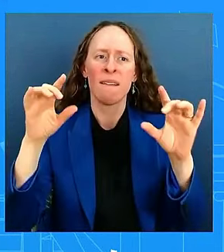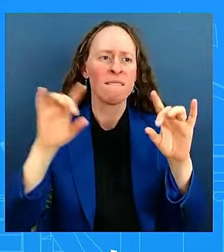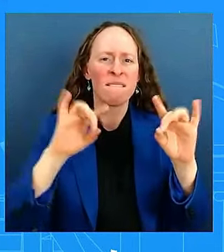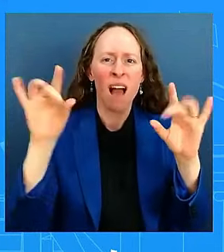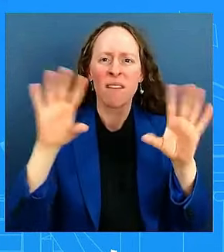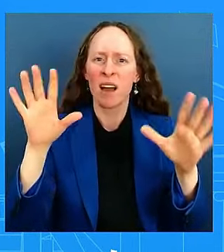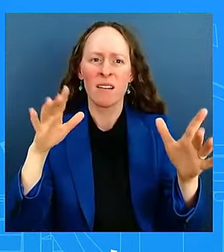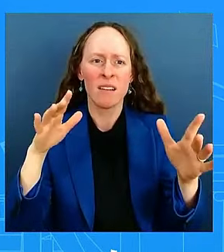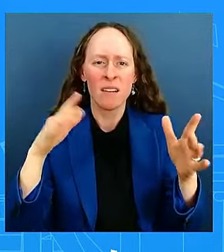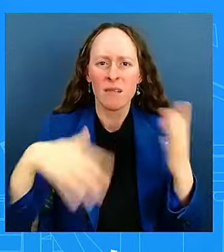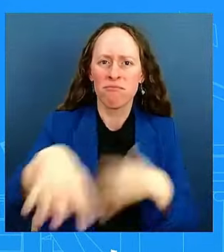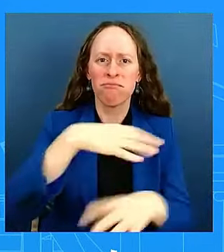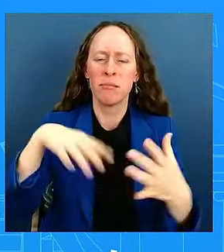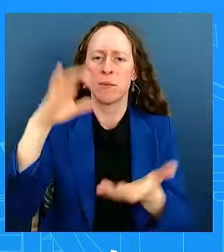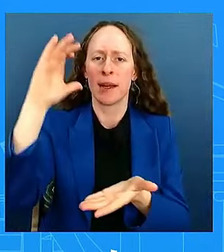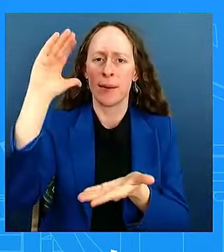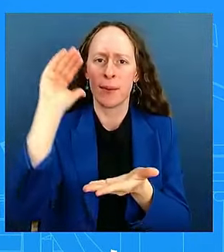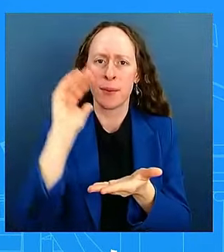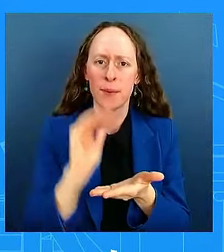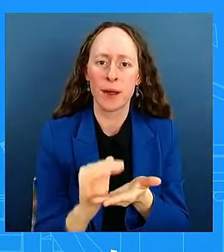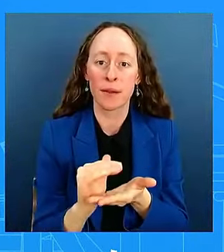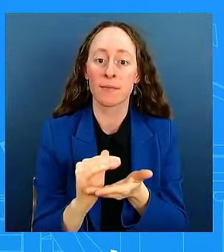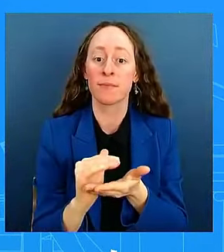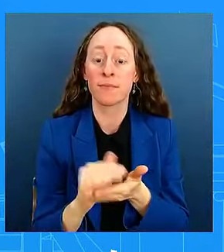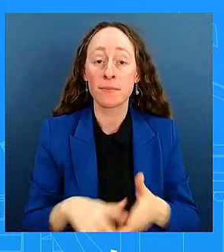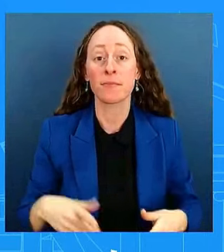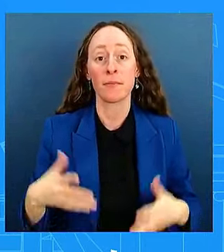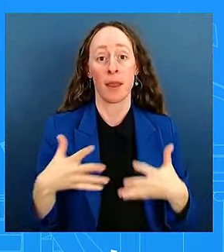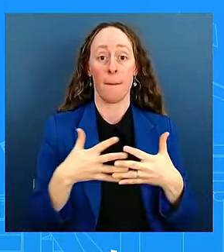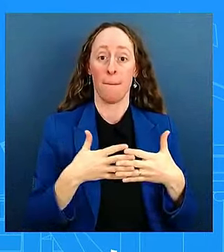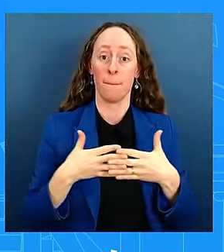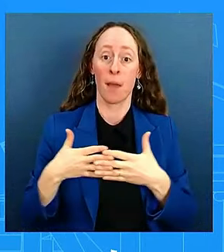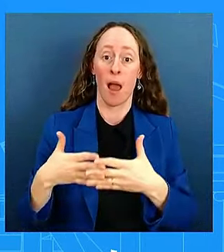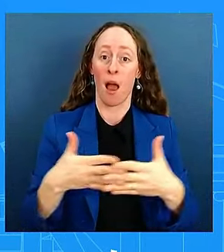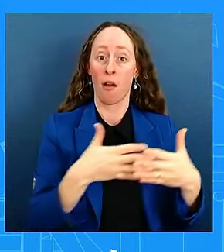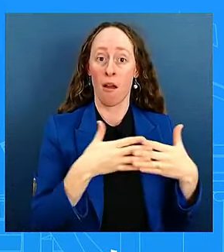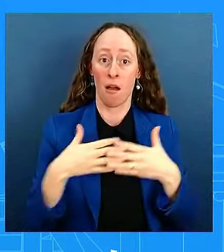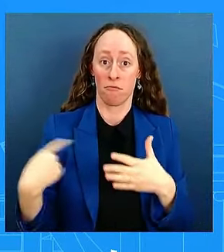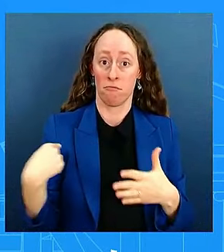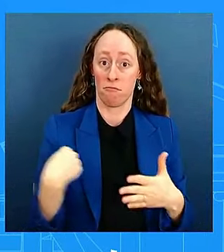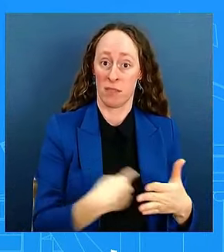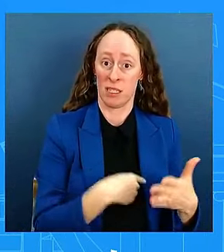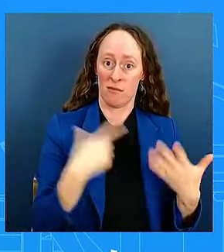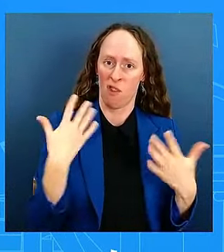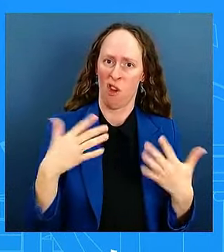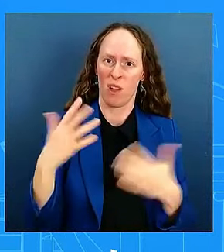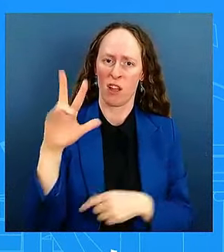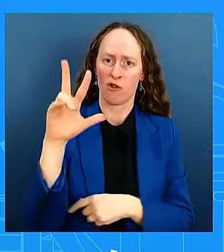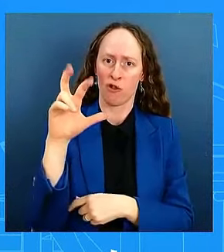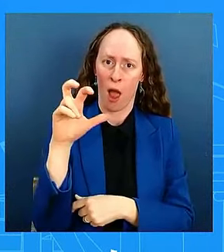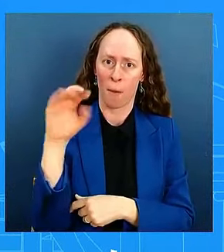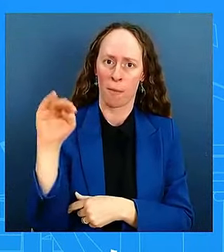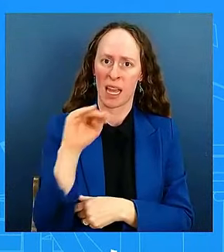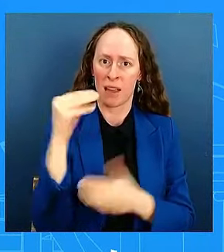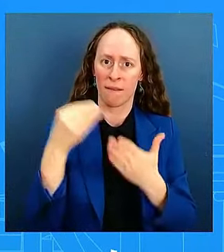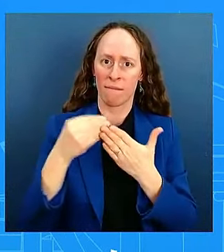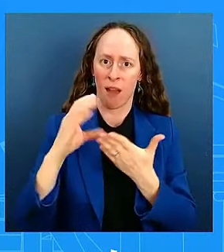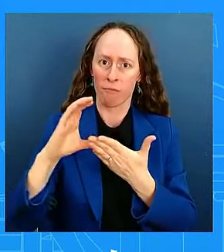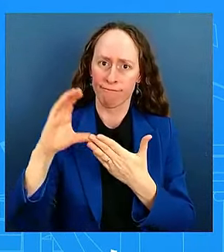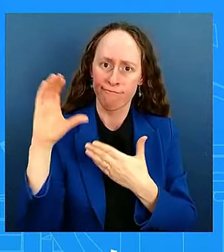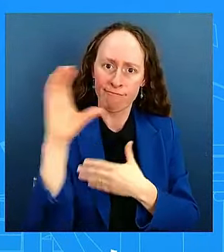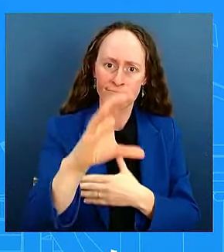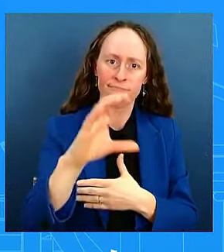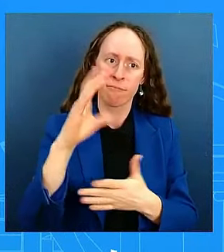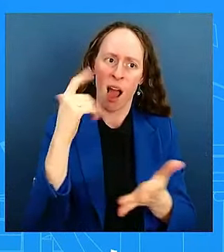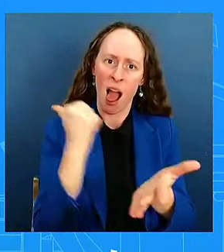uh, has delivered well over $300 million to support the MSS mission while urging the international to community, uh,